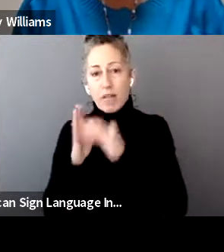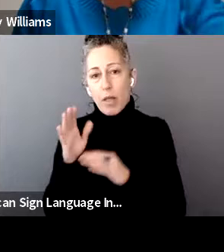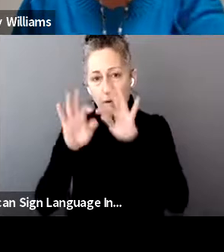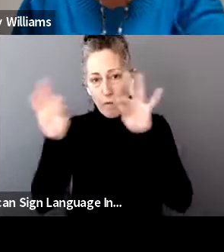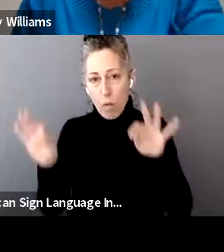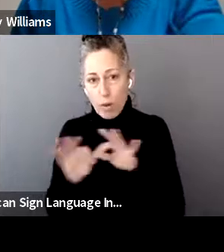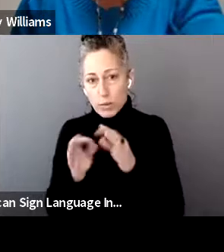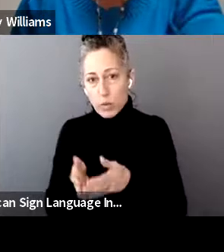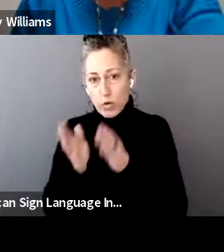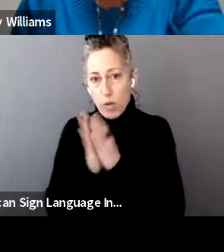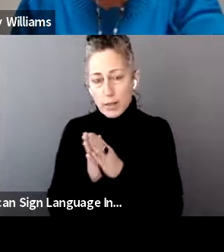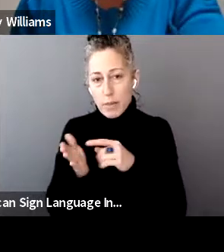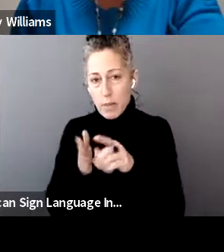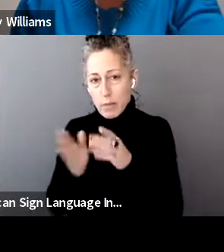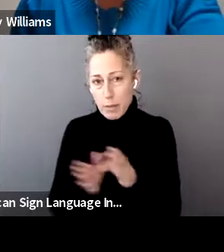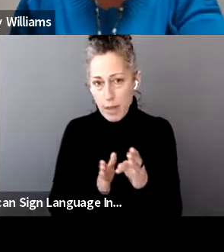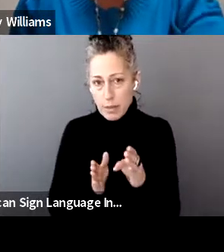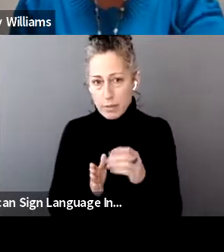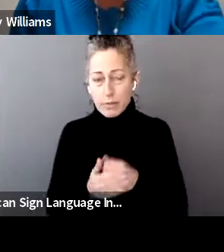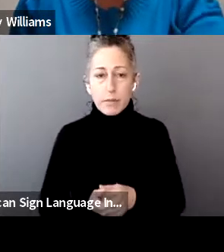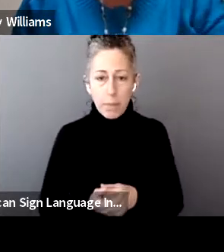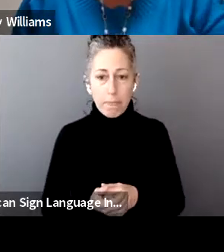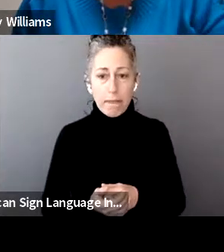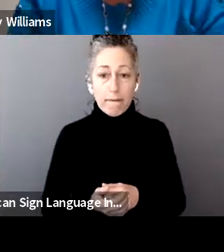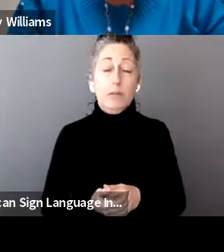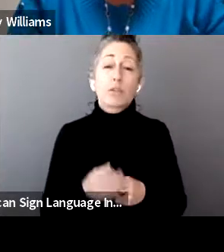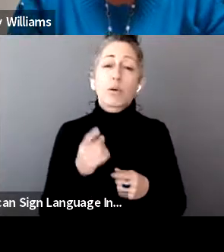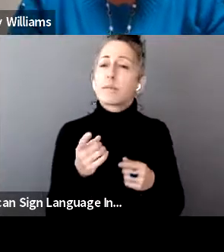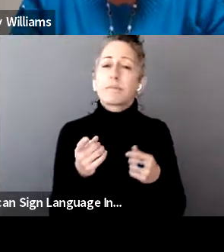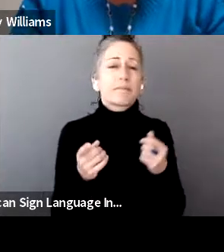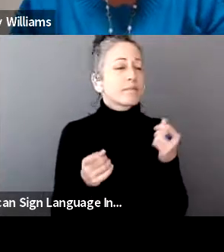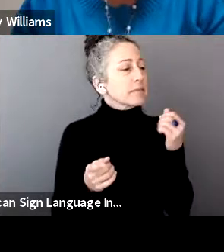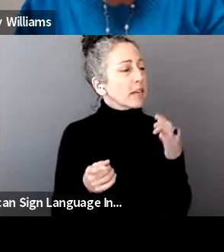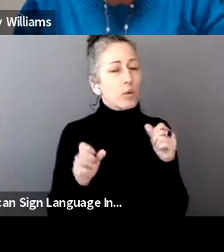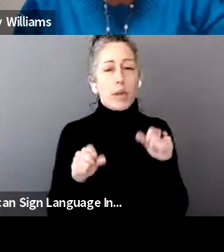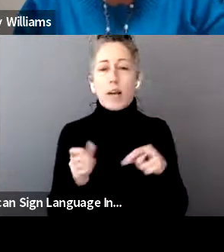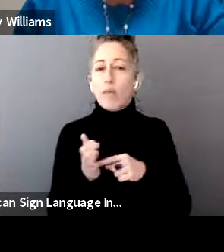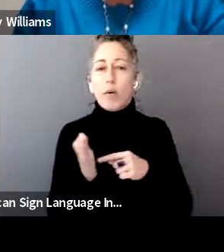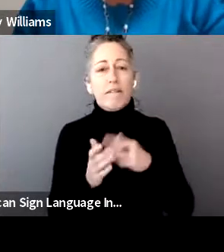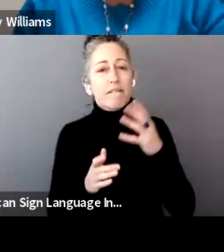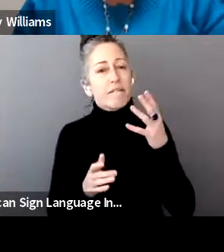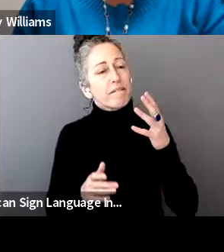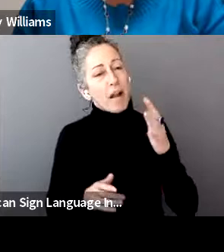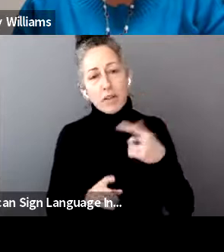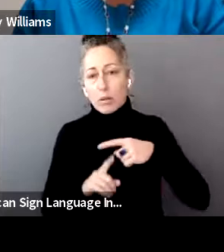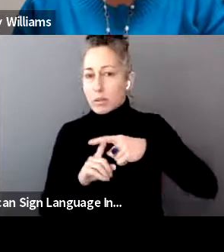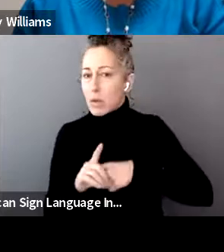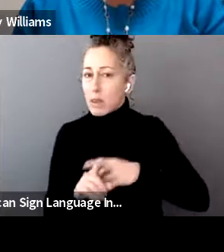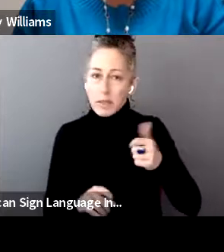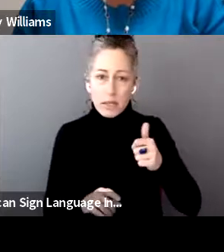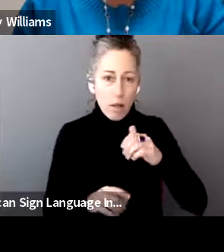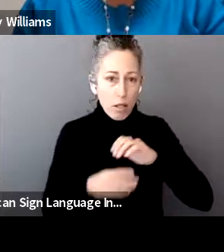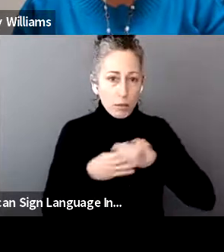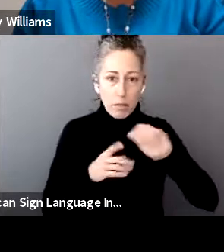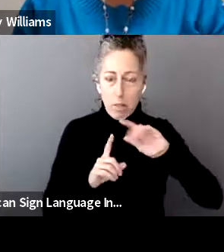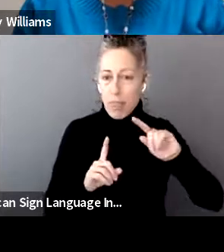And until that June or July bill goes out, continue to, even if it's just five or $10 a month, every little bit helps. And it reduces